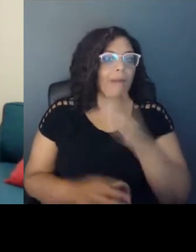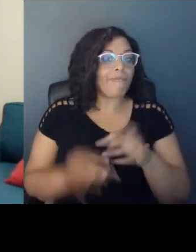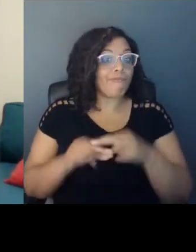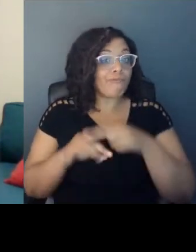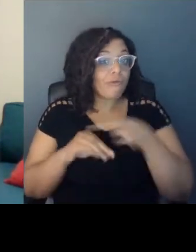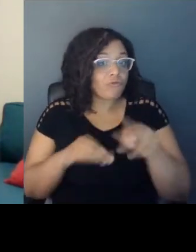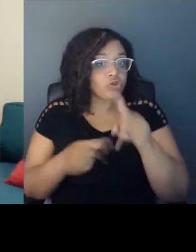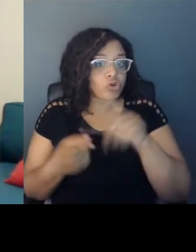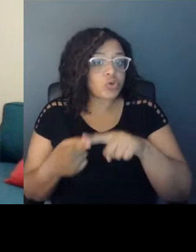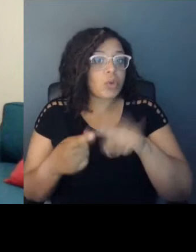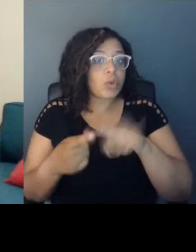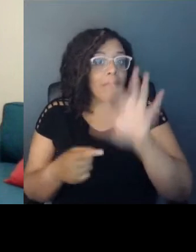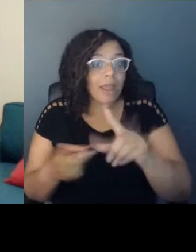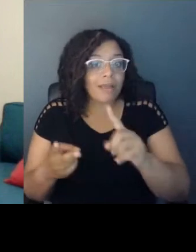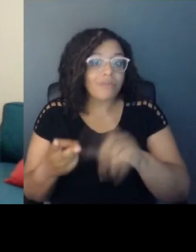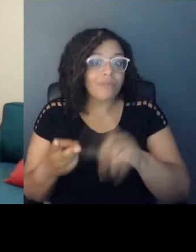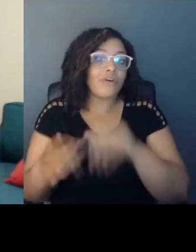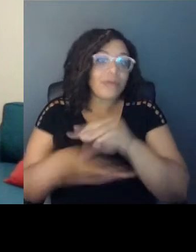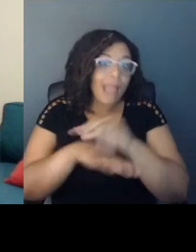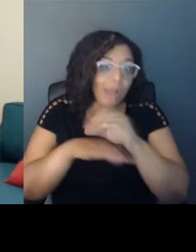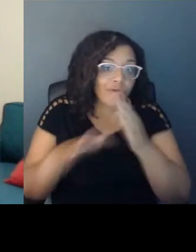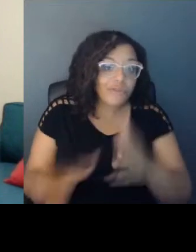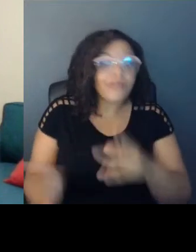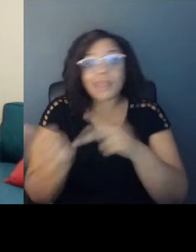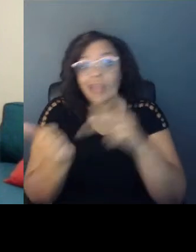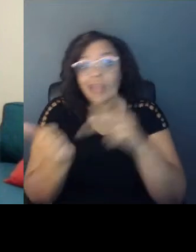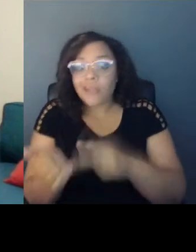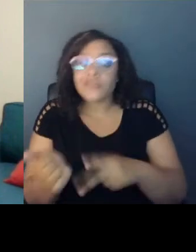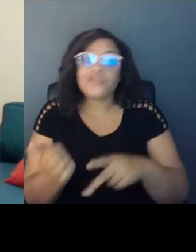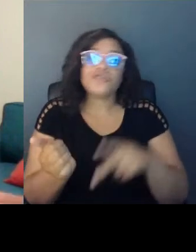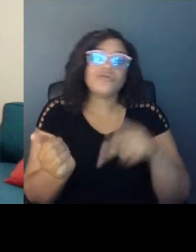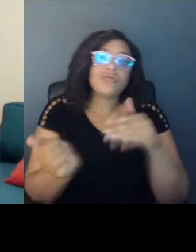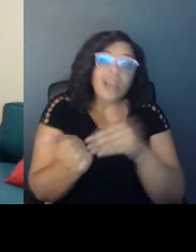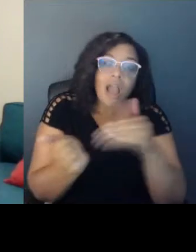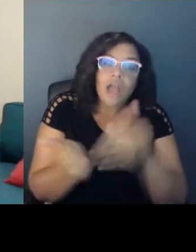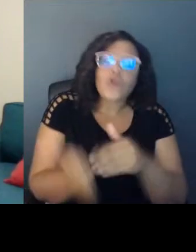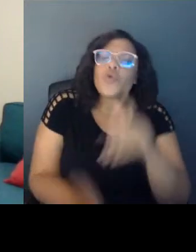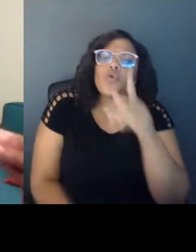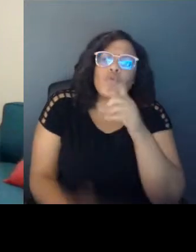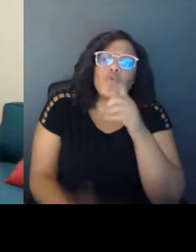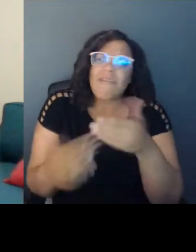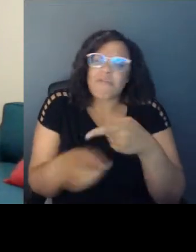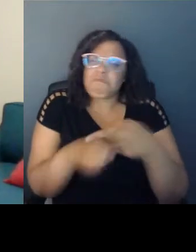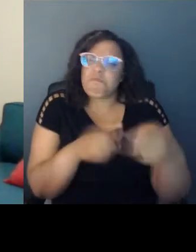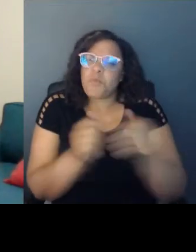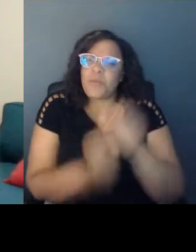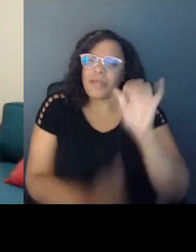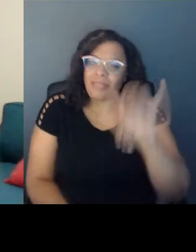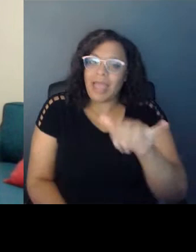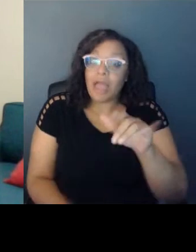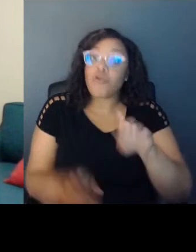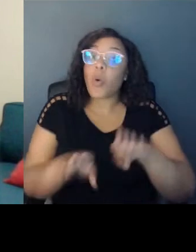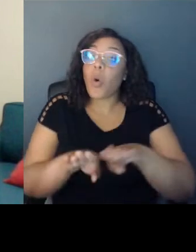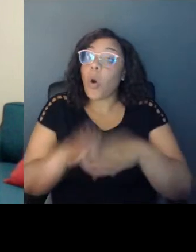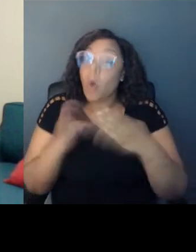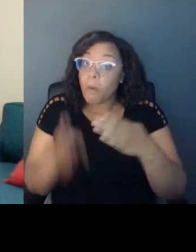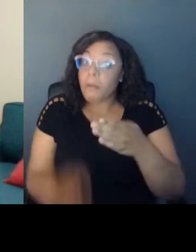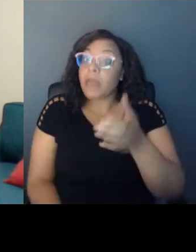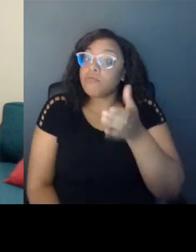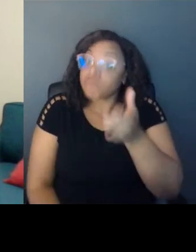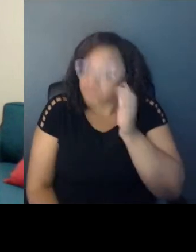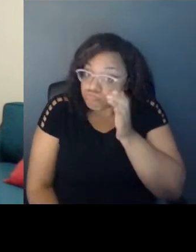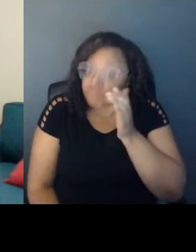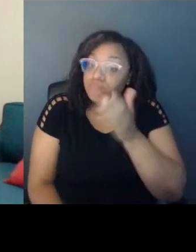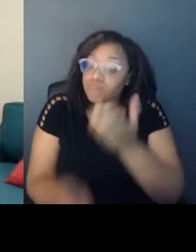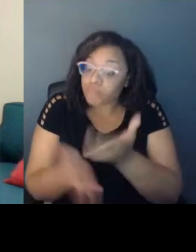psychologist, people who are equipped to do this. So open the door and validate that this is a real experience. Don't